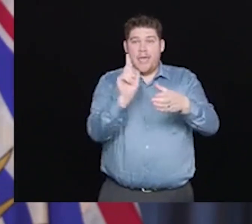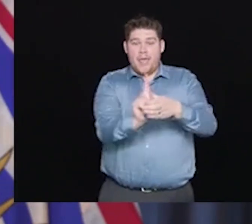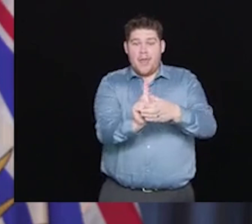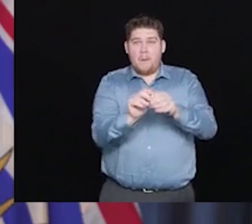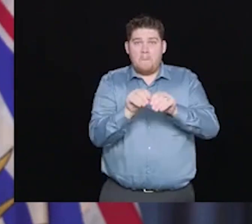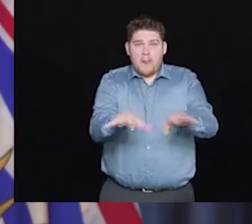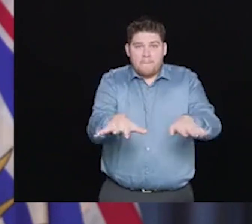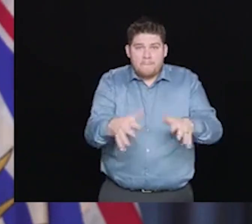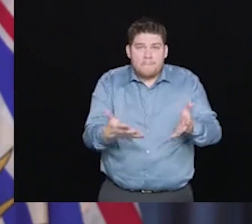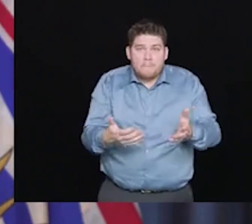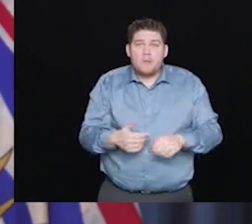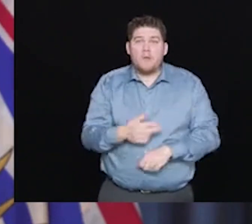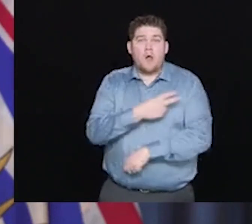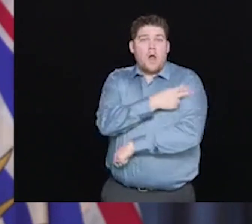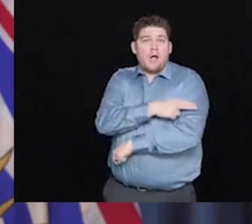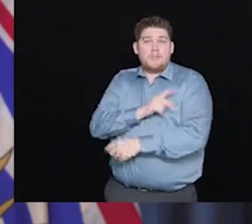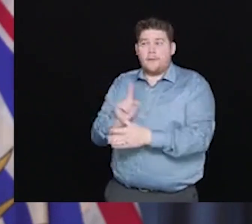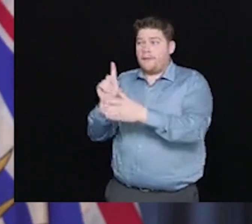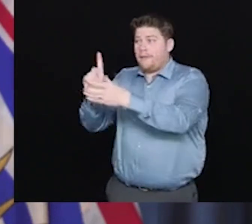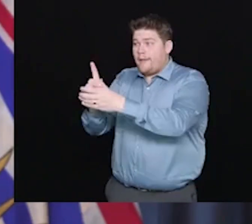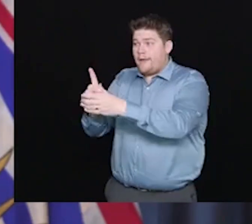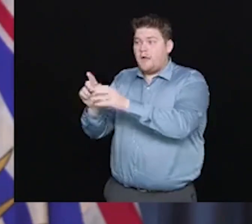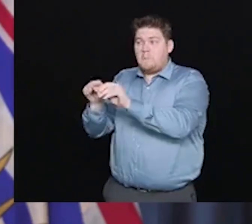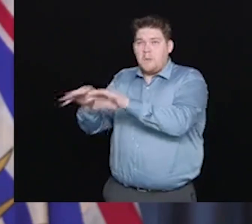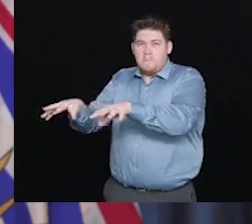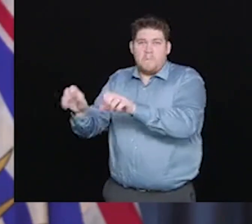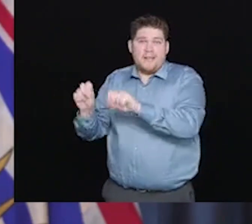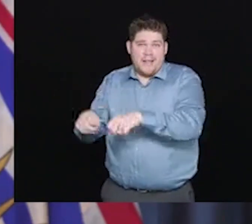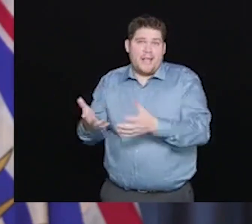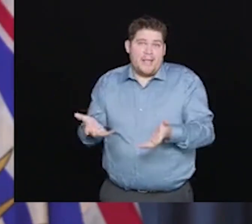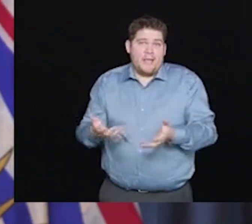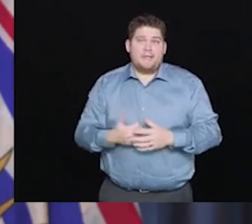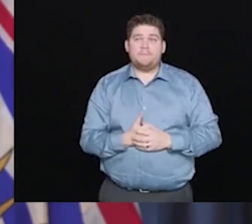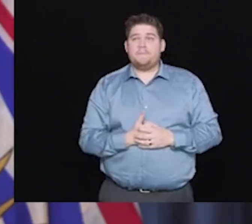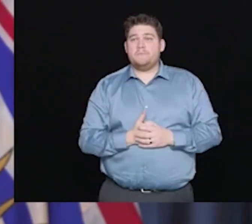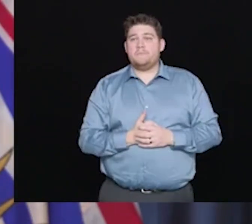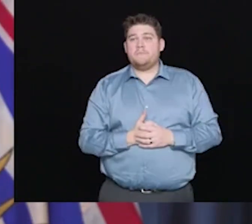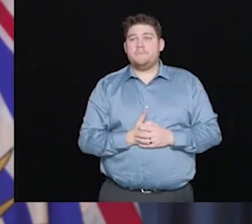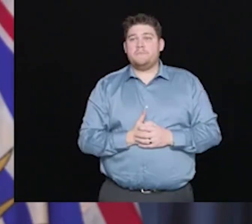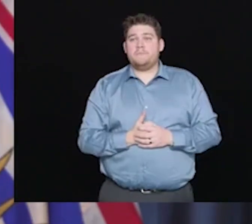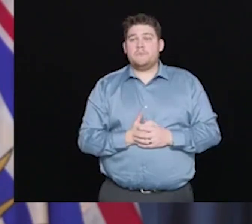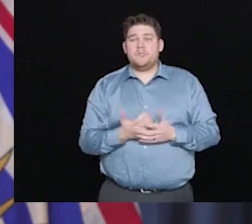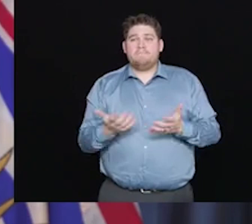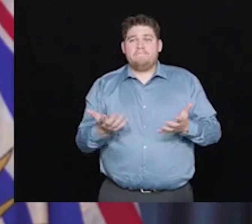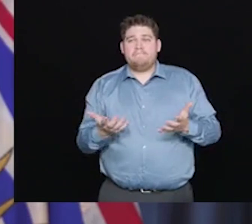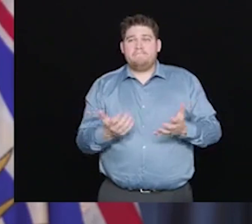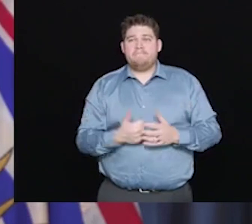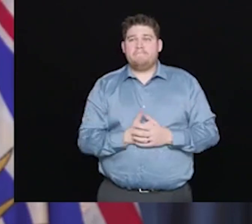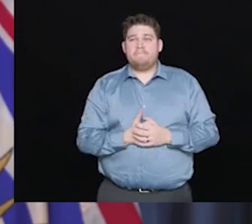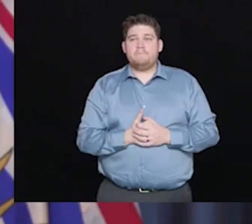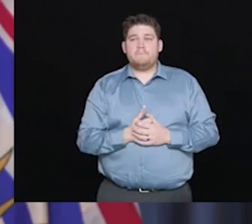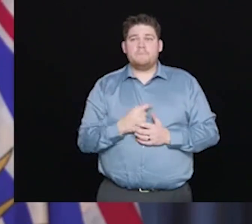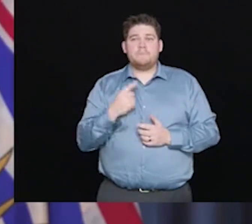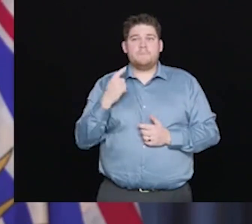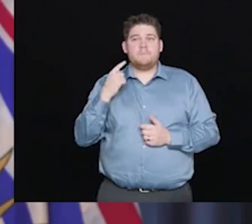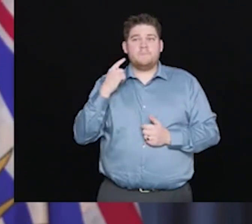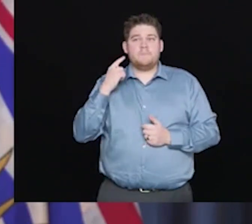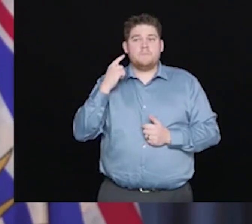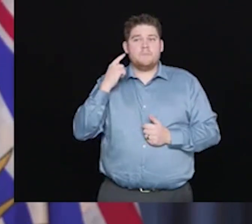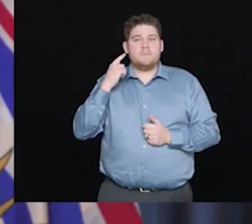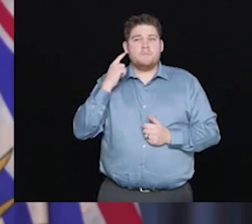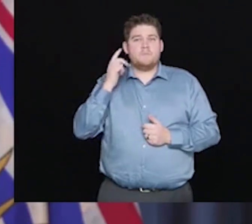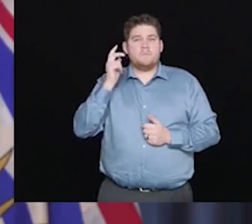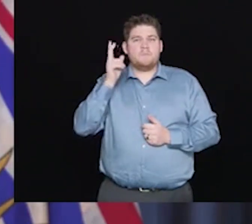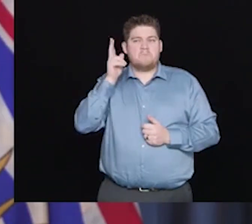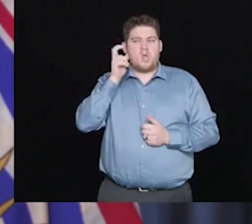And I guess it reinforces again, there are many things that we need everybody to do because this is the time where we can make a